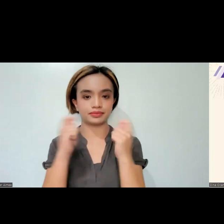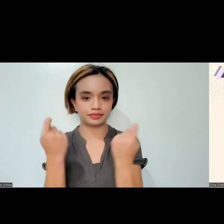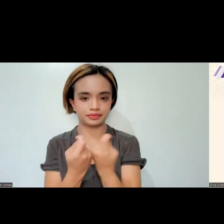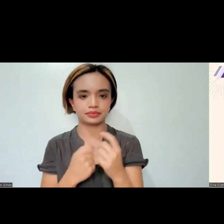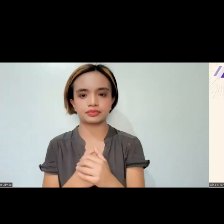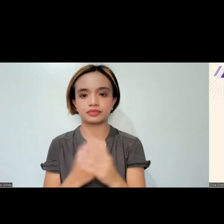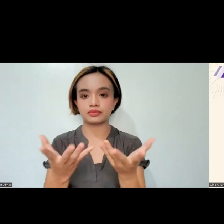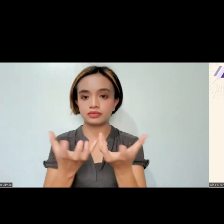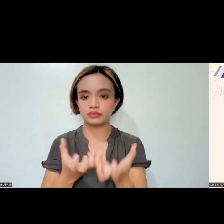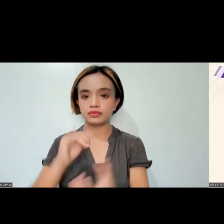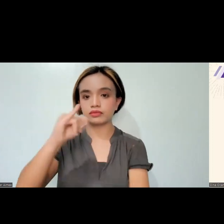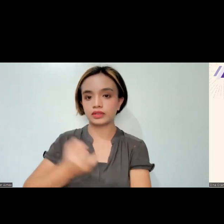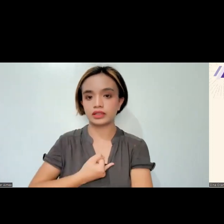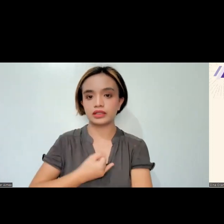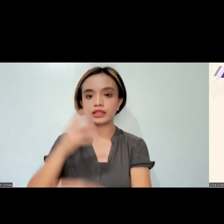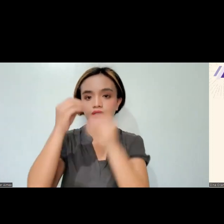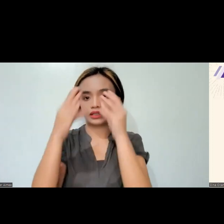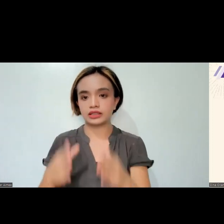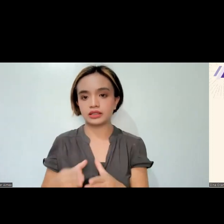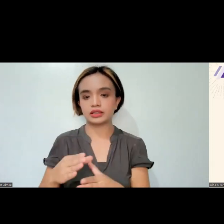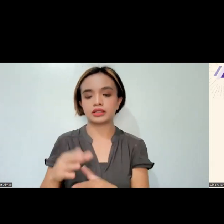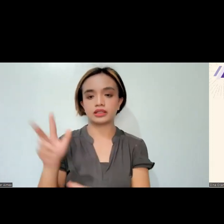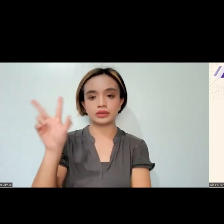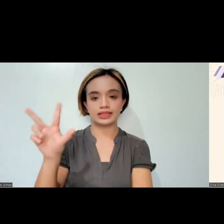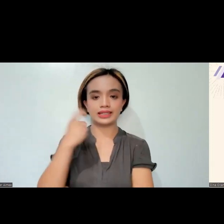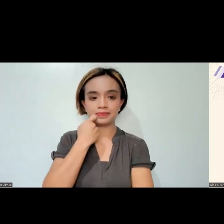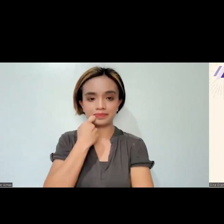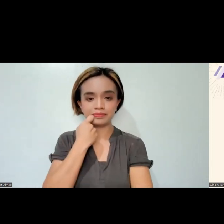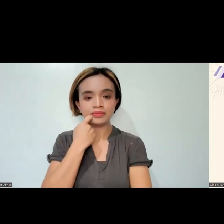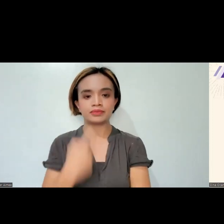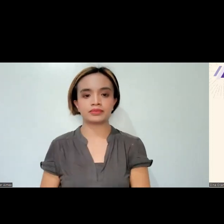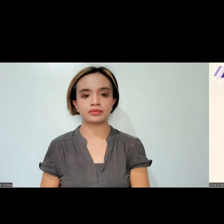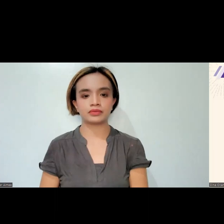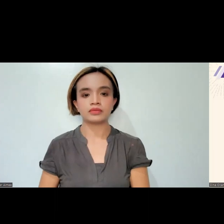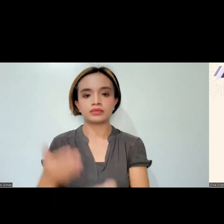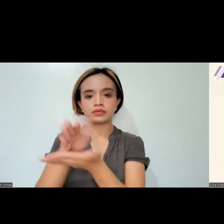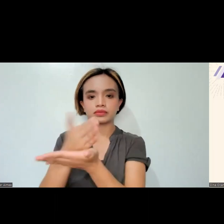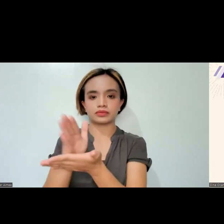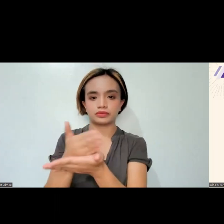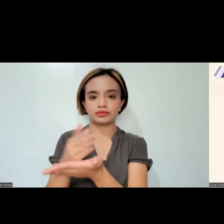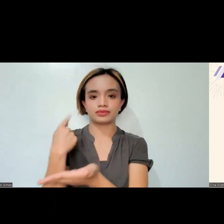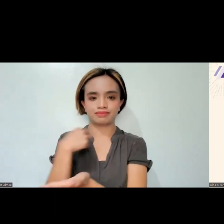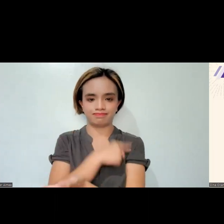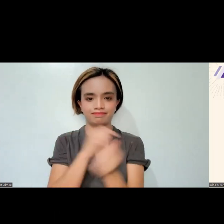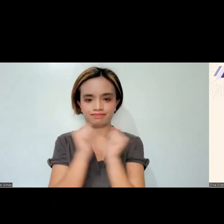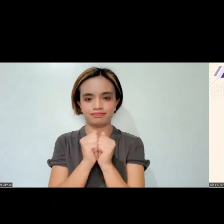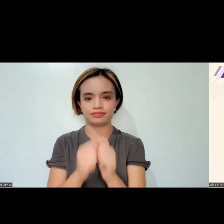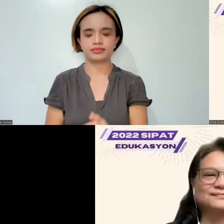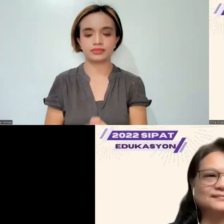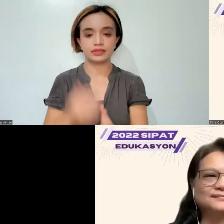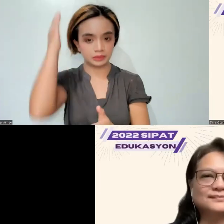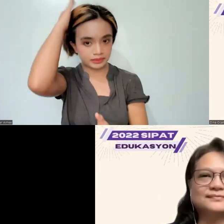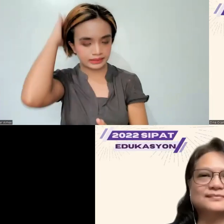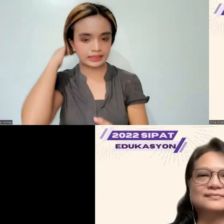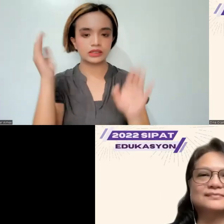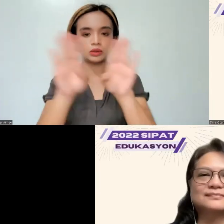would like to invite teachers Yai and Tring and Ms. Mariah to share the floor with us. Please turn on your